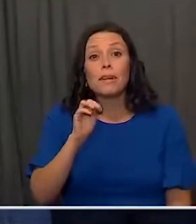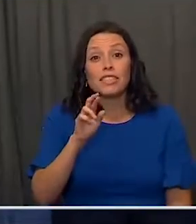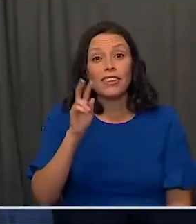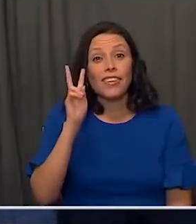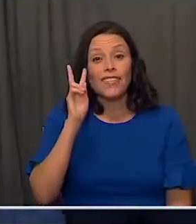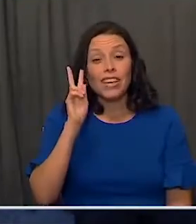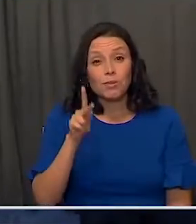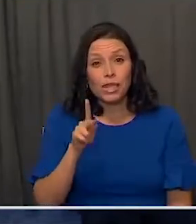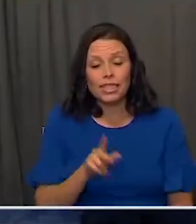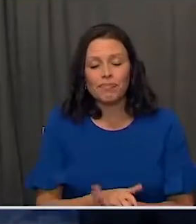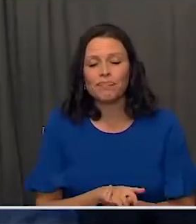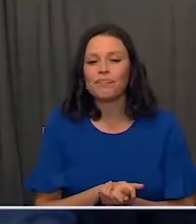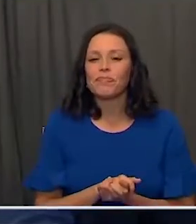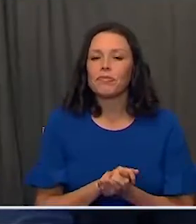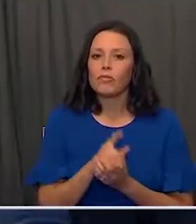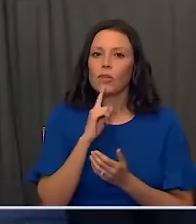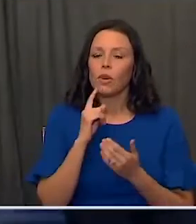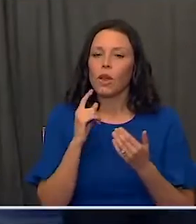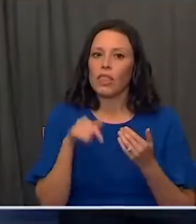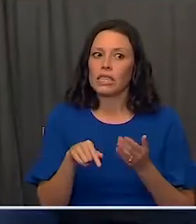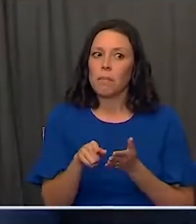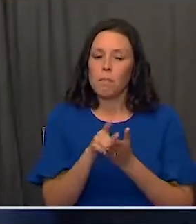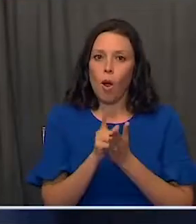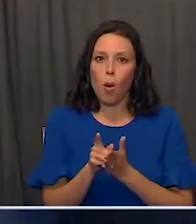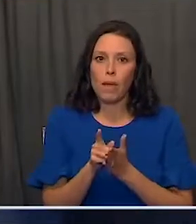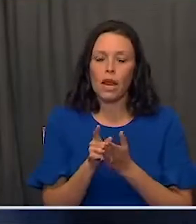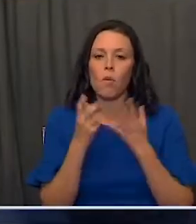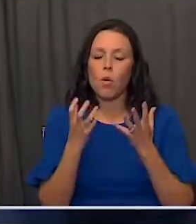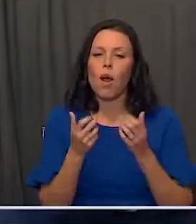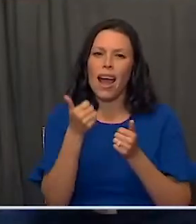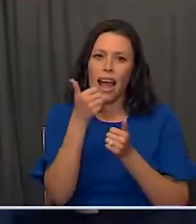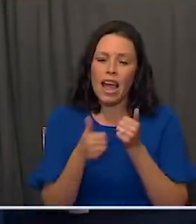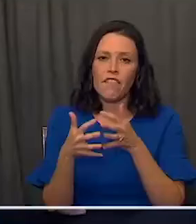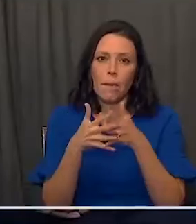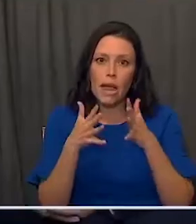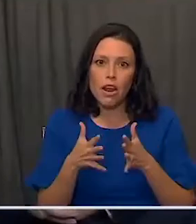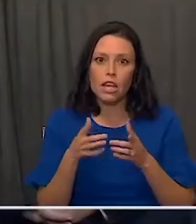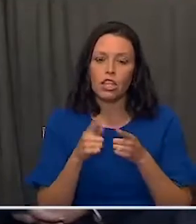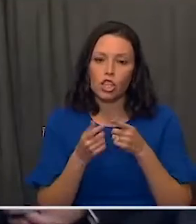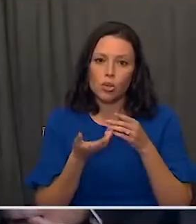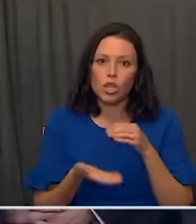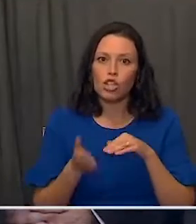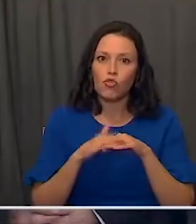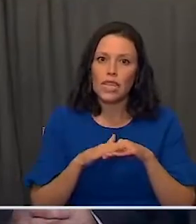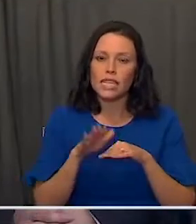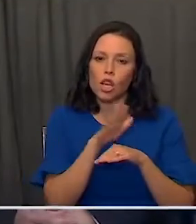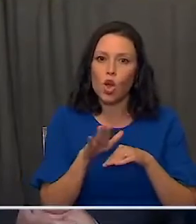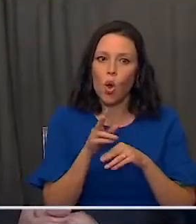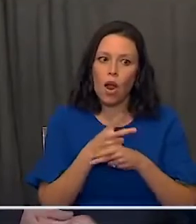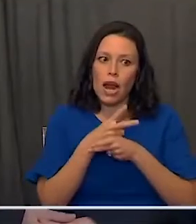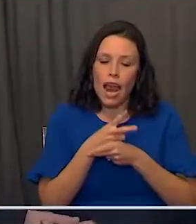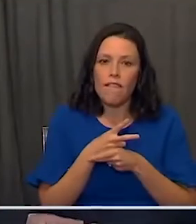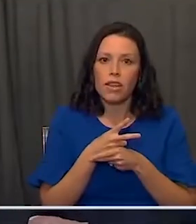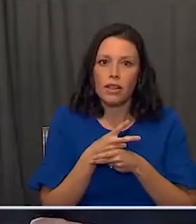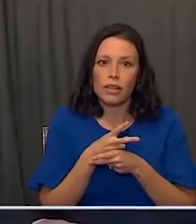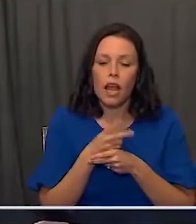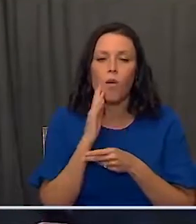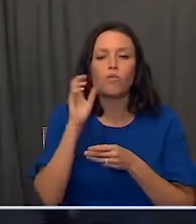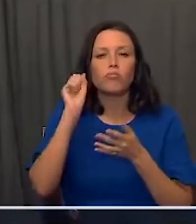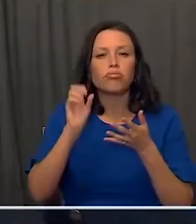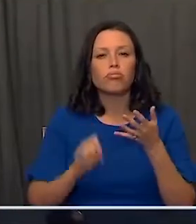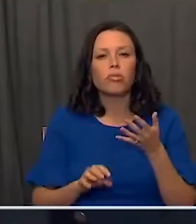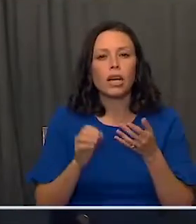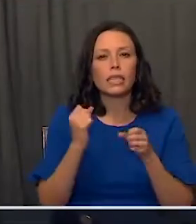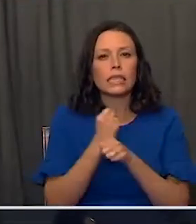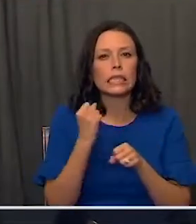President. And it's really a moment that we want to call on every American to increase their vigilance. And I want to go through some data about